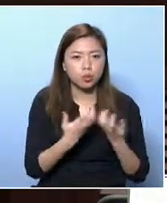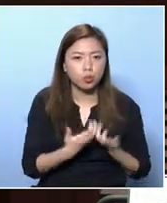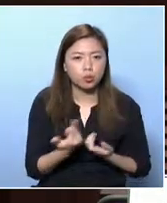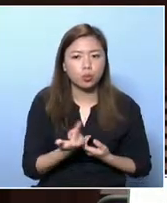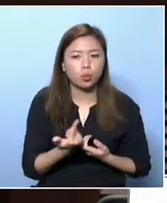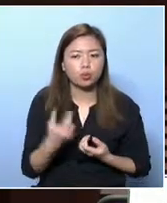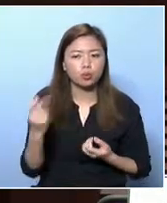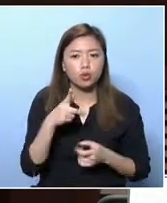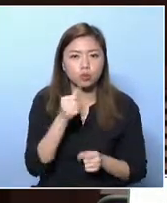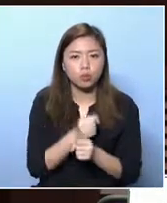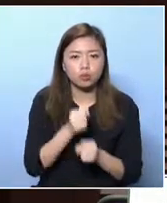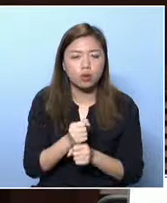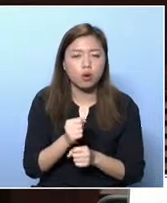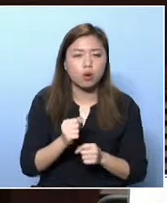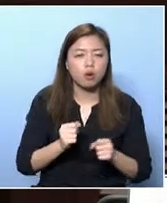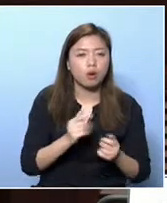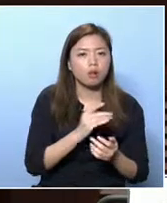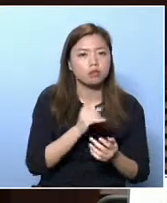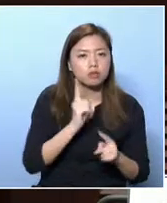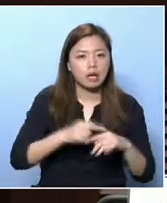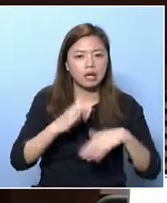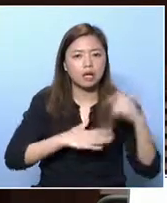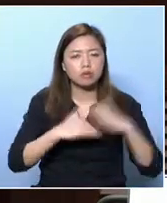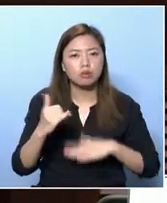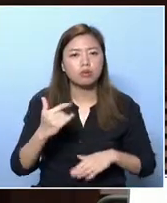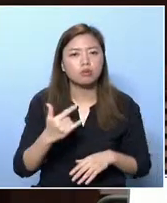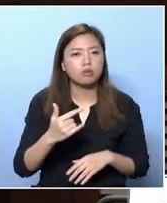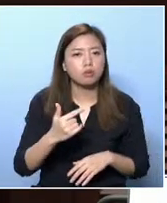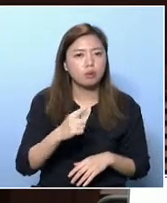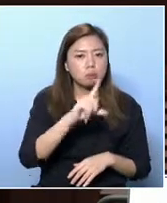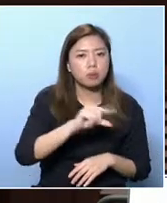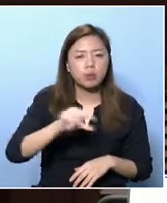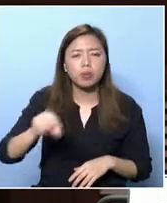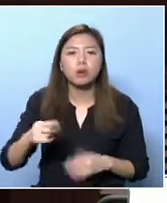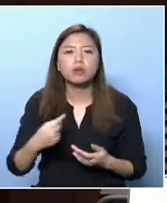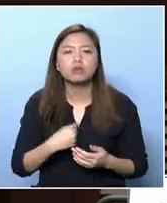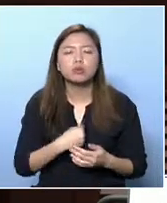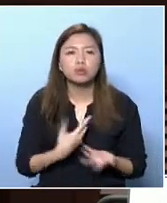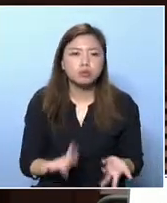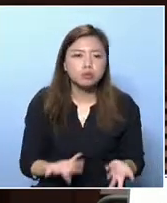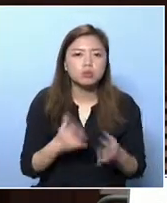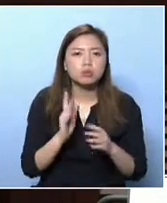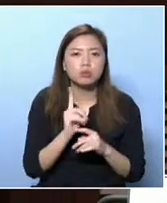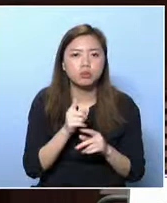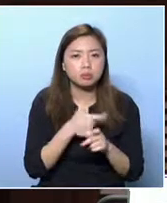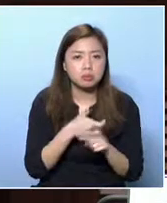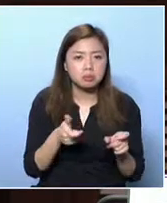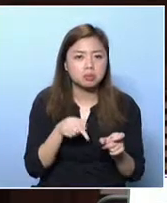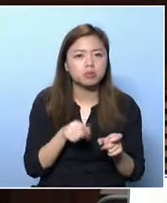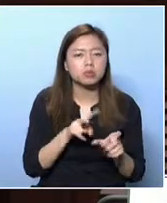family size tends to be bigger, and the jobs they hold tend to be low